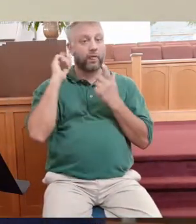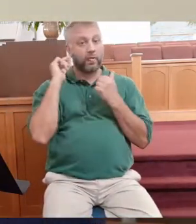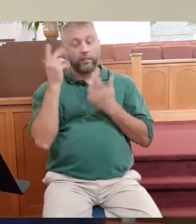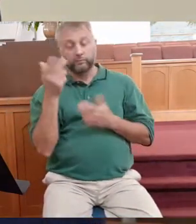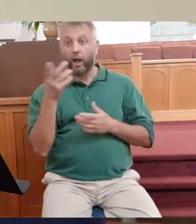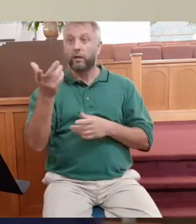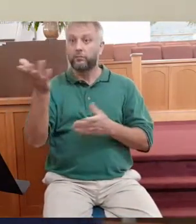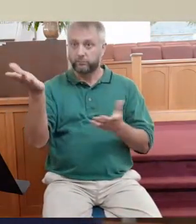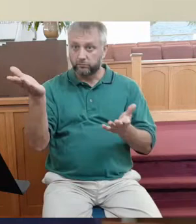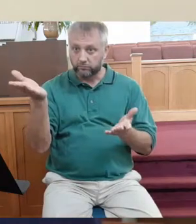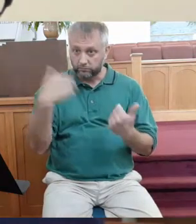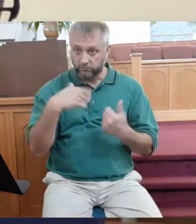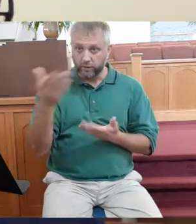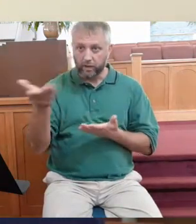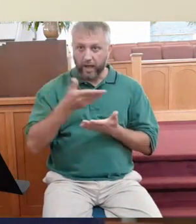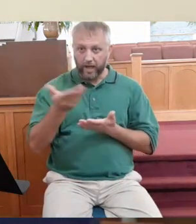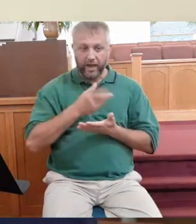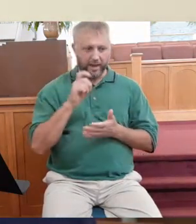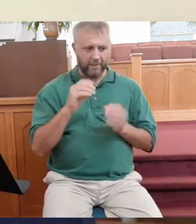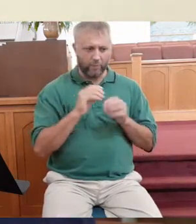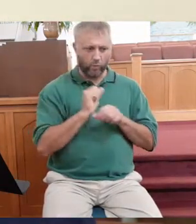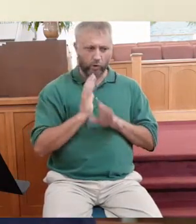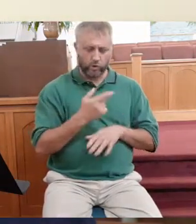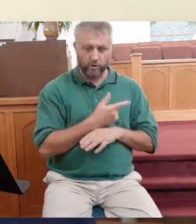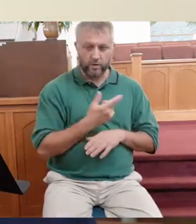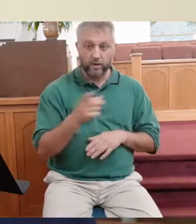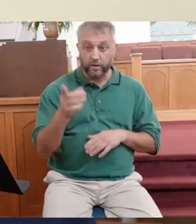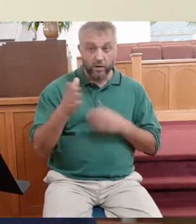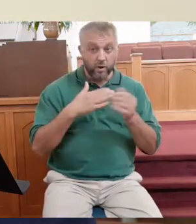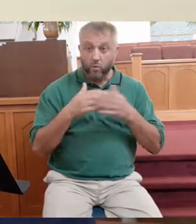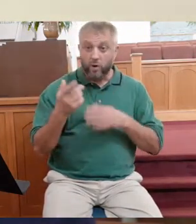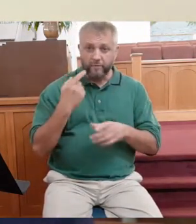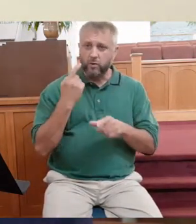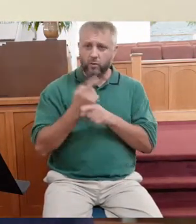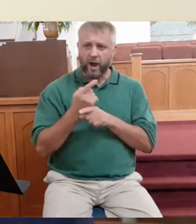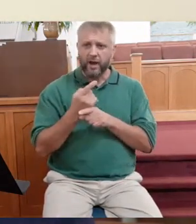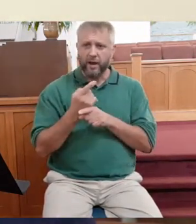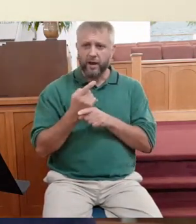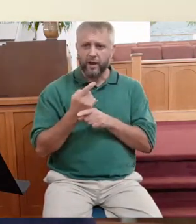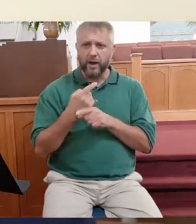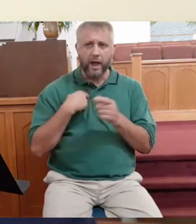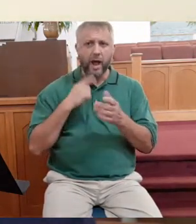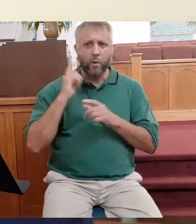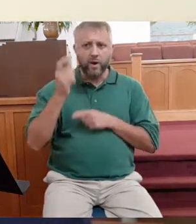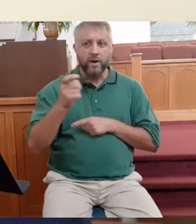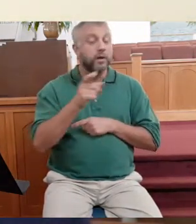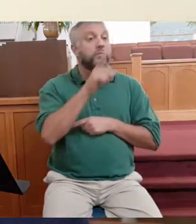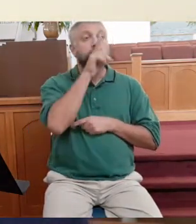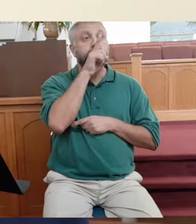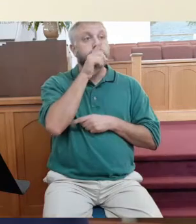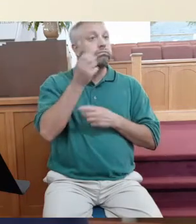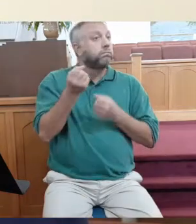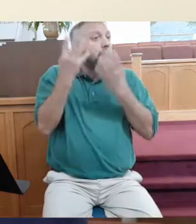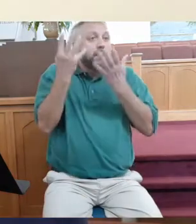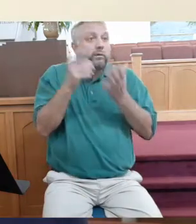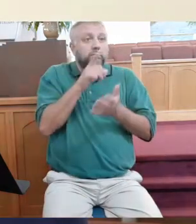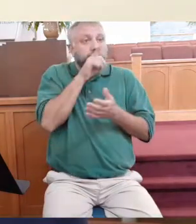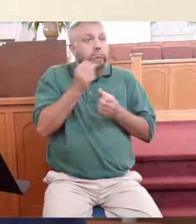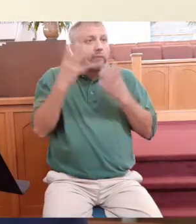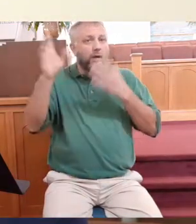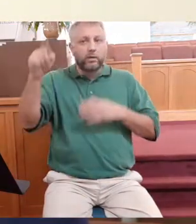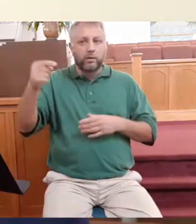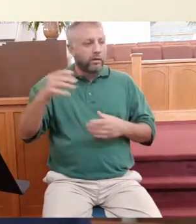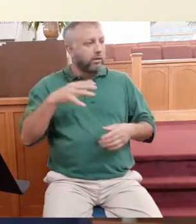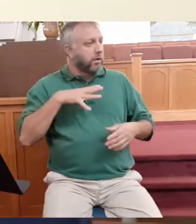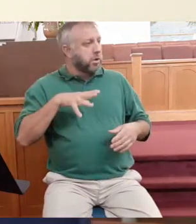them, you also go into the vineyard and work. Watch this. And whatever is right, I will give to you. So they